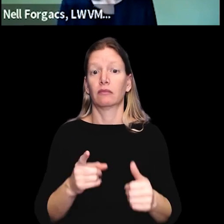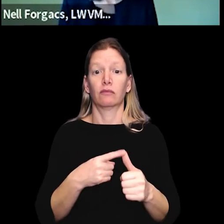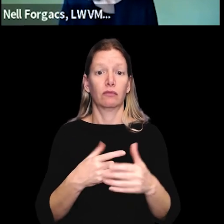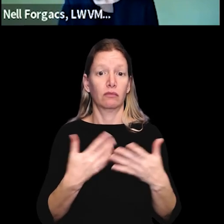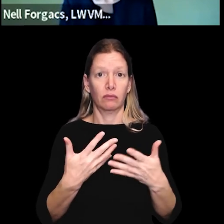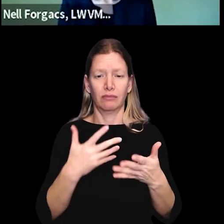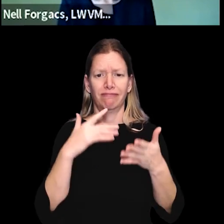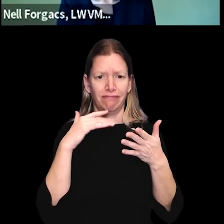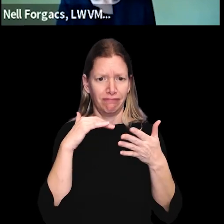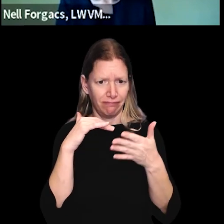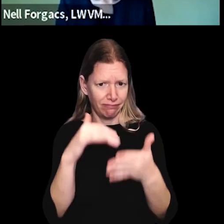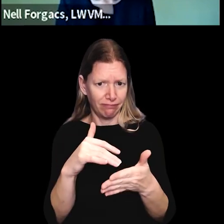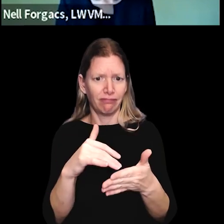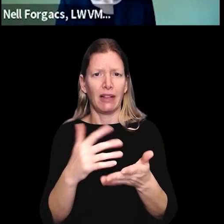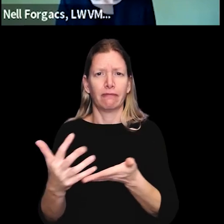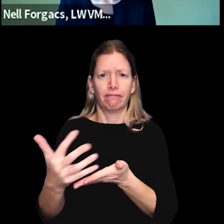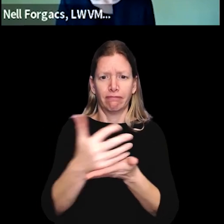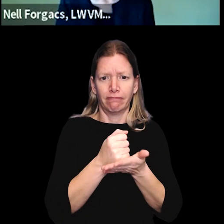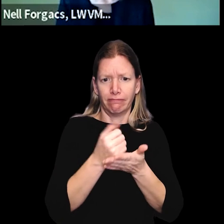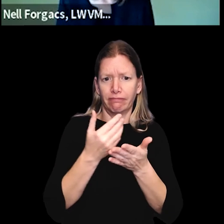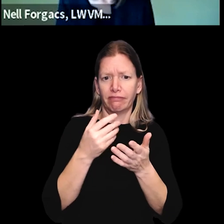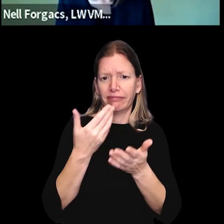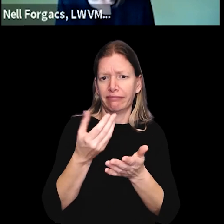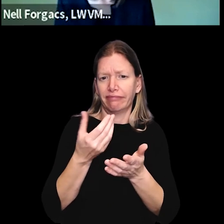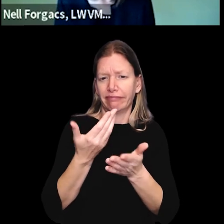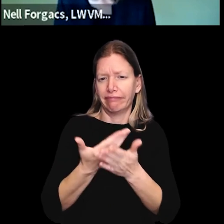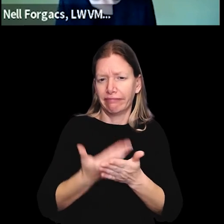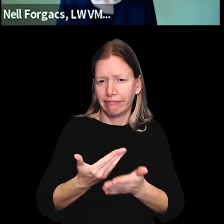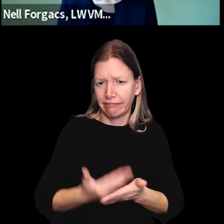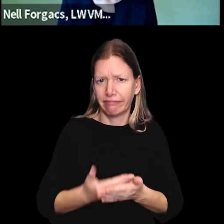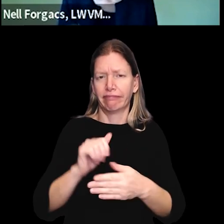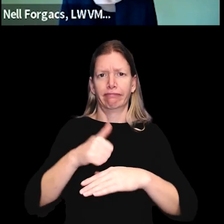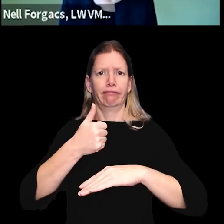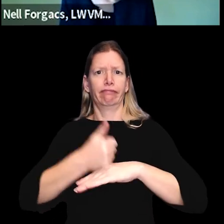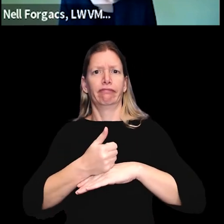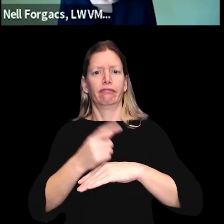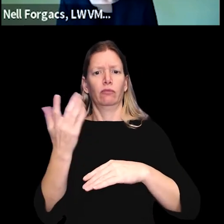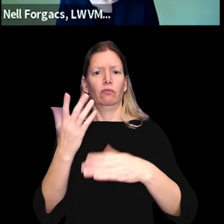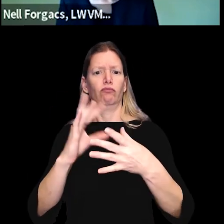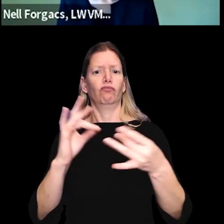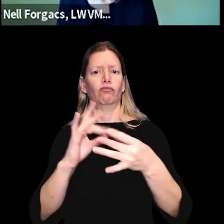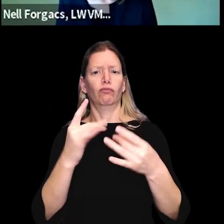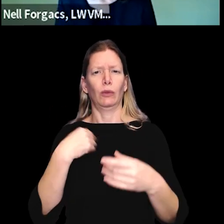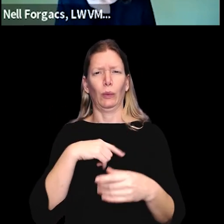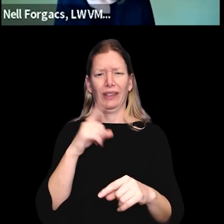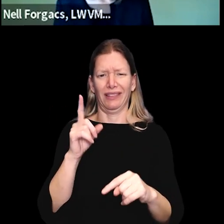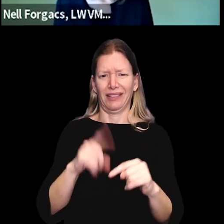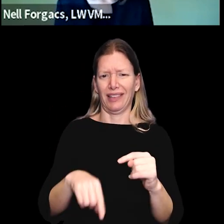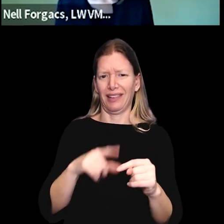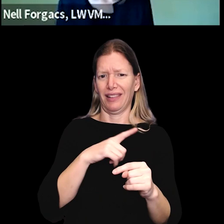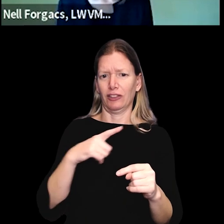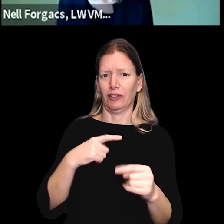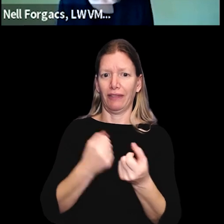requires first study and then consensus to create a position. We cannot take